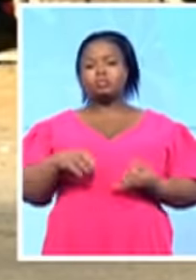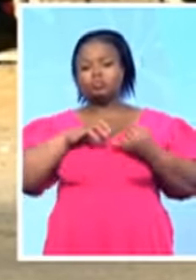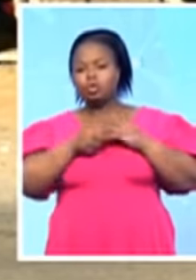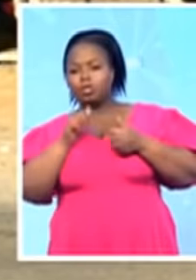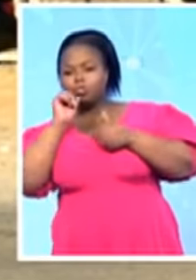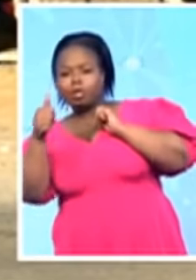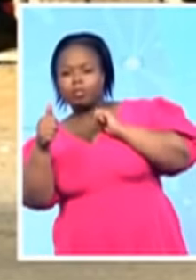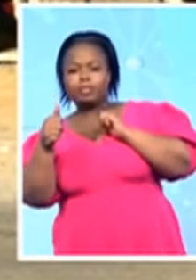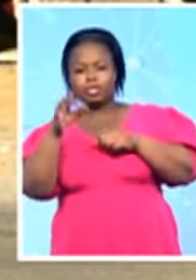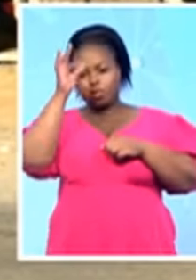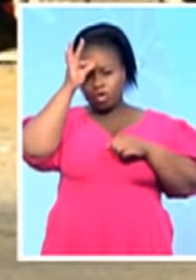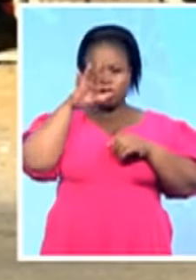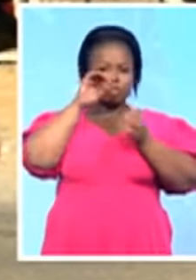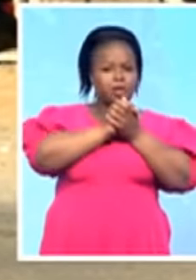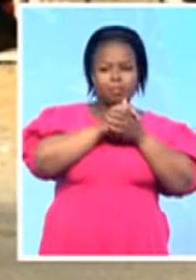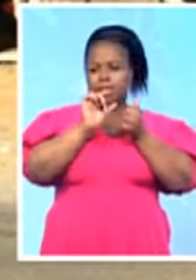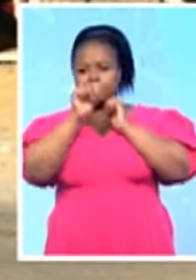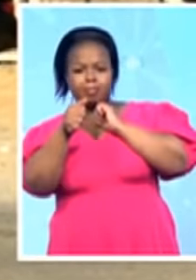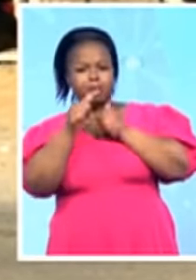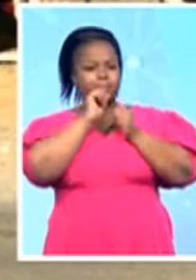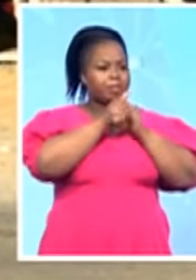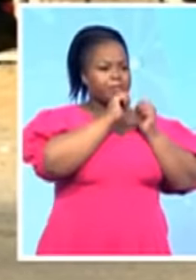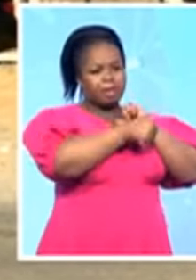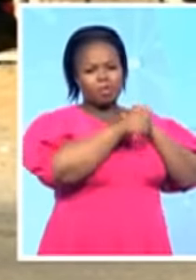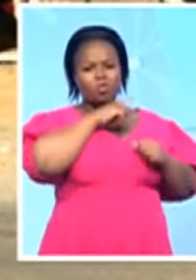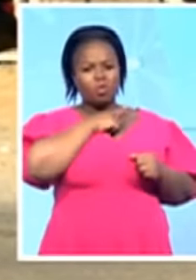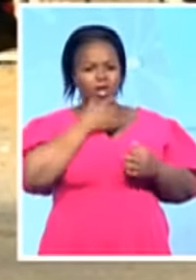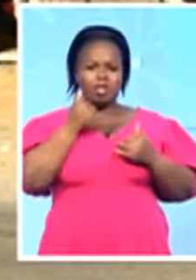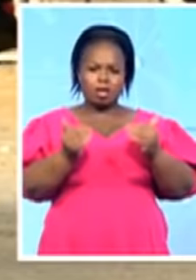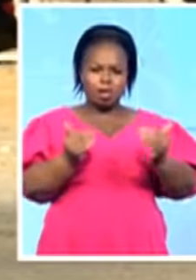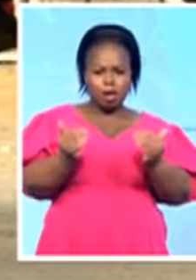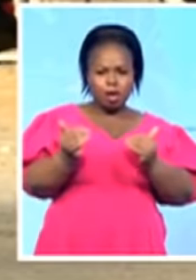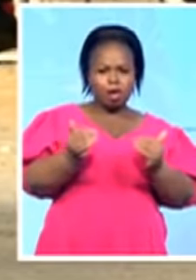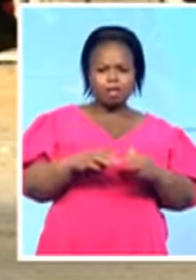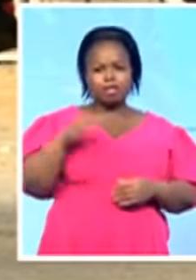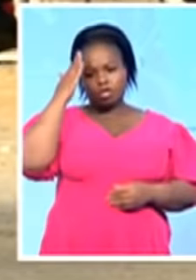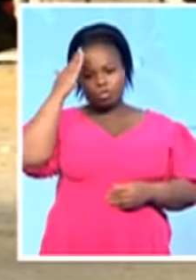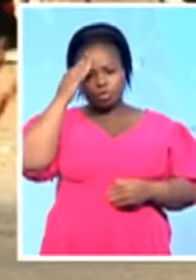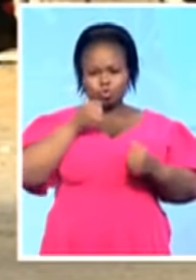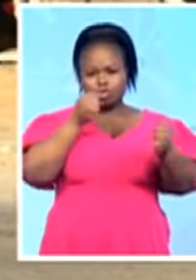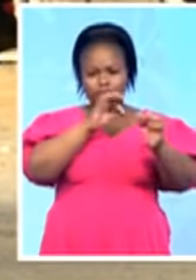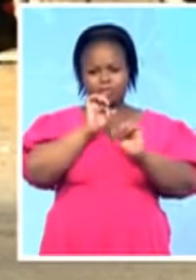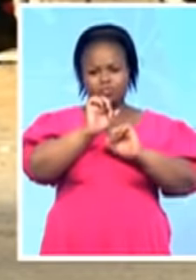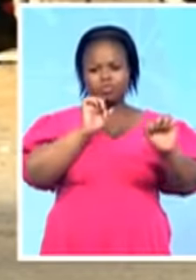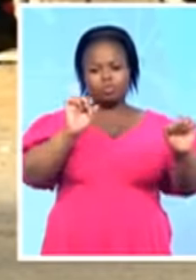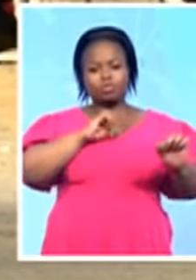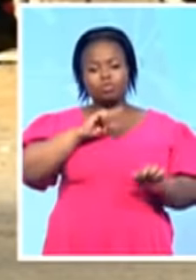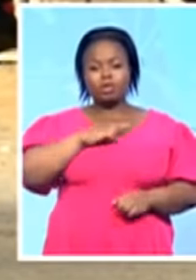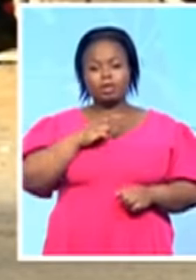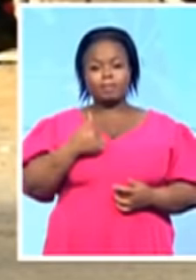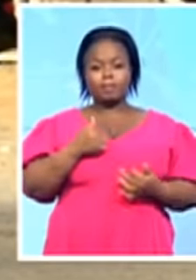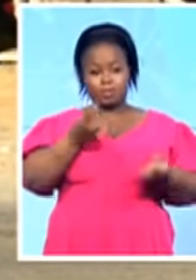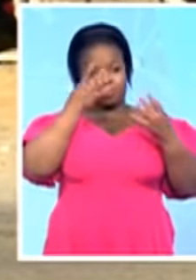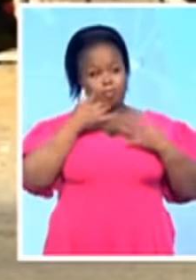protesters, they seem to have it down in terms of their strategy. They only notify us as well to say we are moving to this